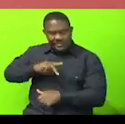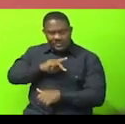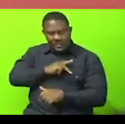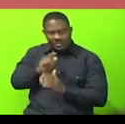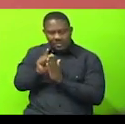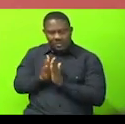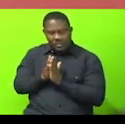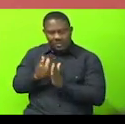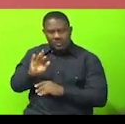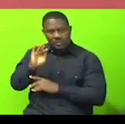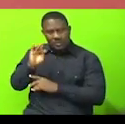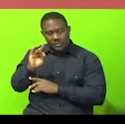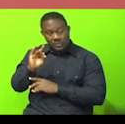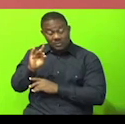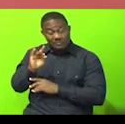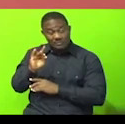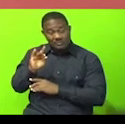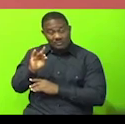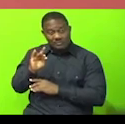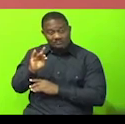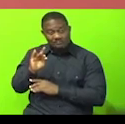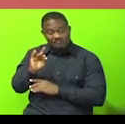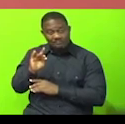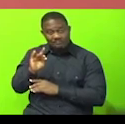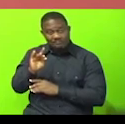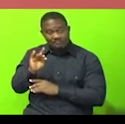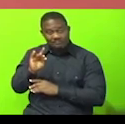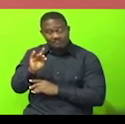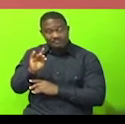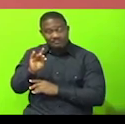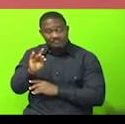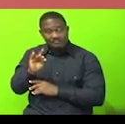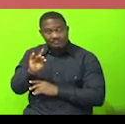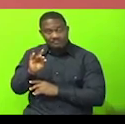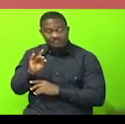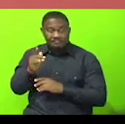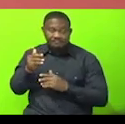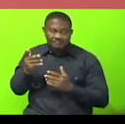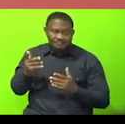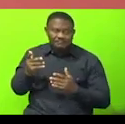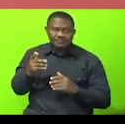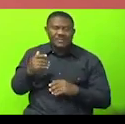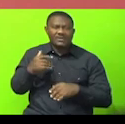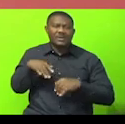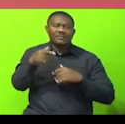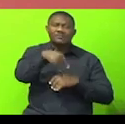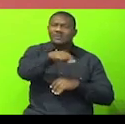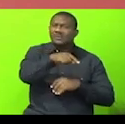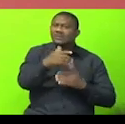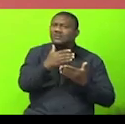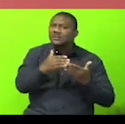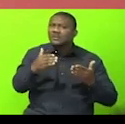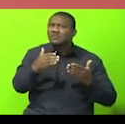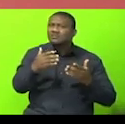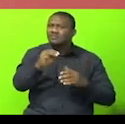of the Standing Orders of Parliament, on the occurrence of vacancies in the House,